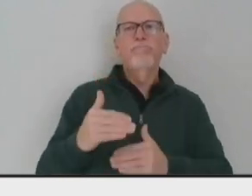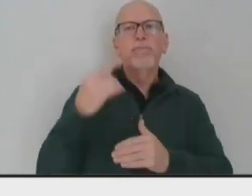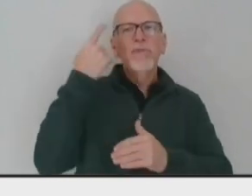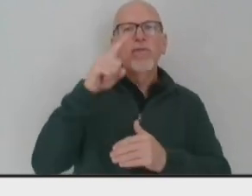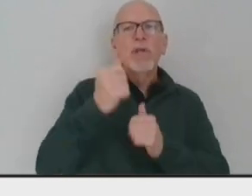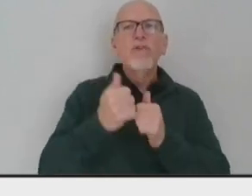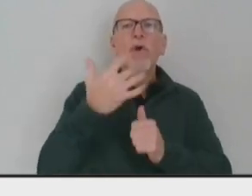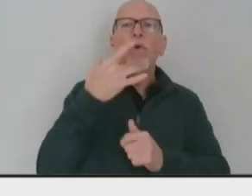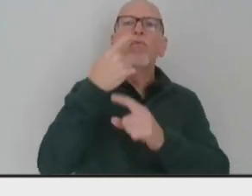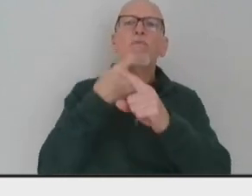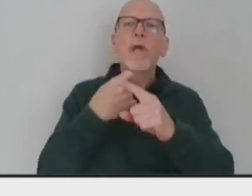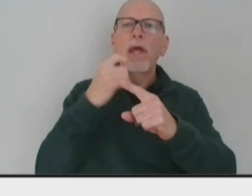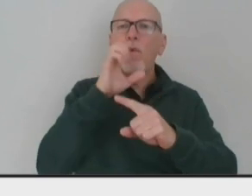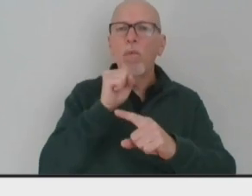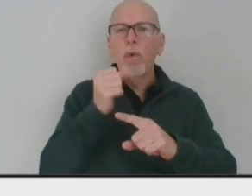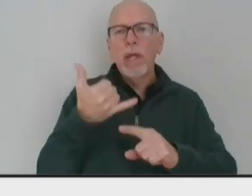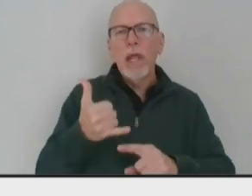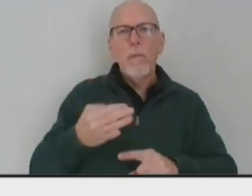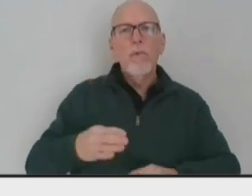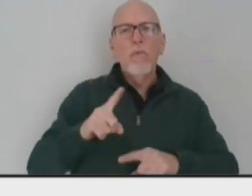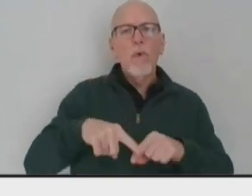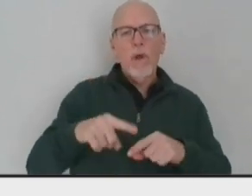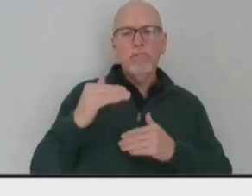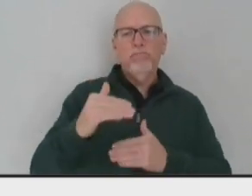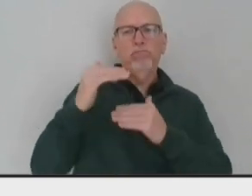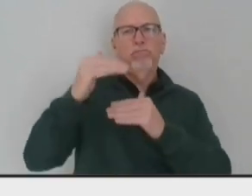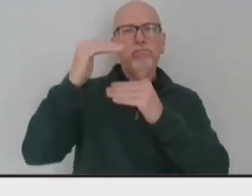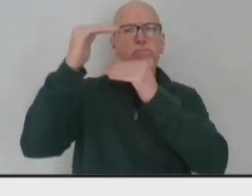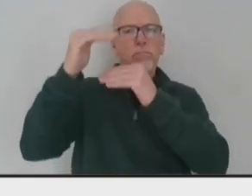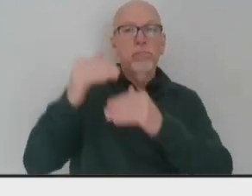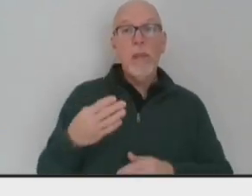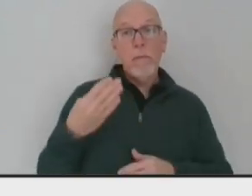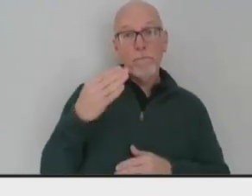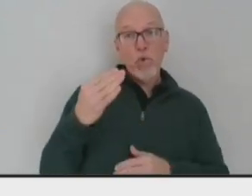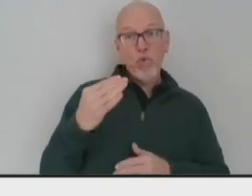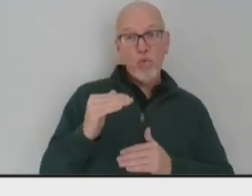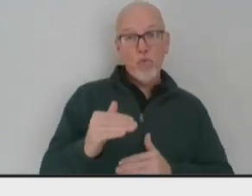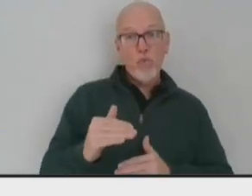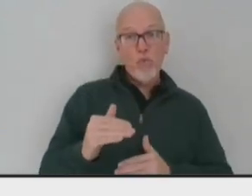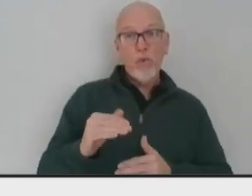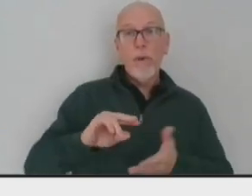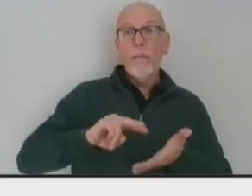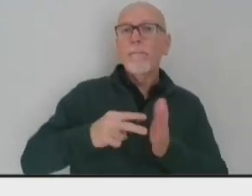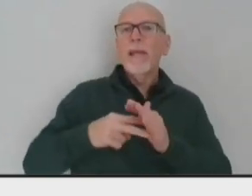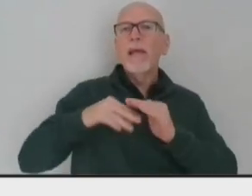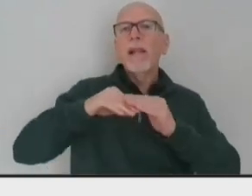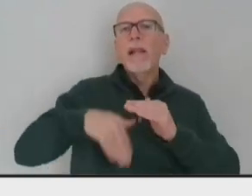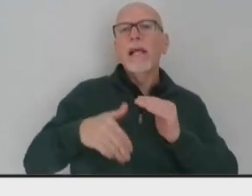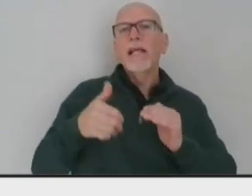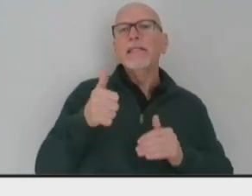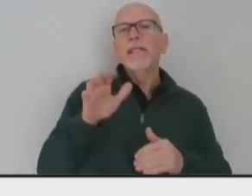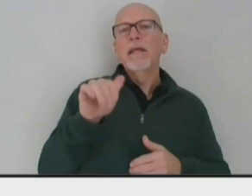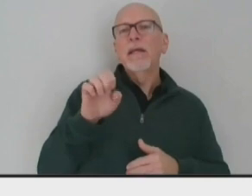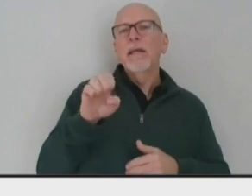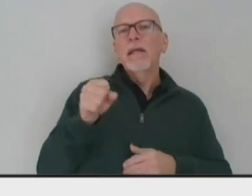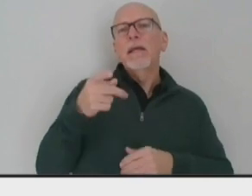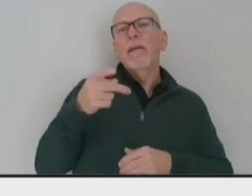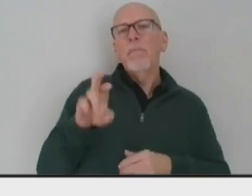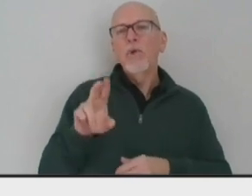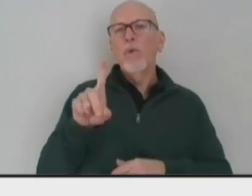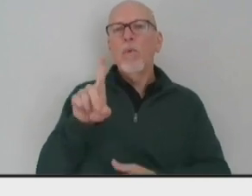cases per 100,000 Hoosiers. Blue would be less than 10 cases per 100,000 Hoosiers.